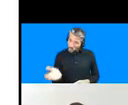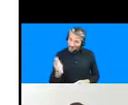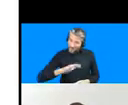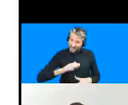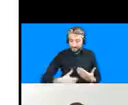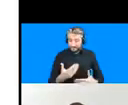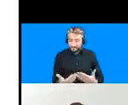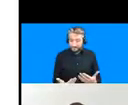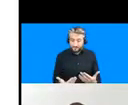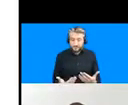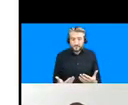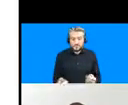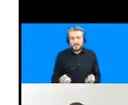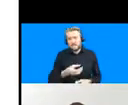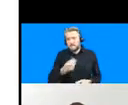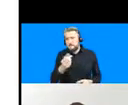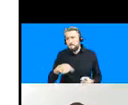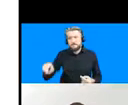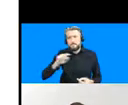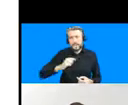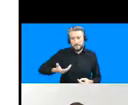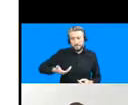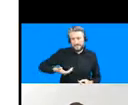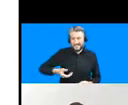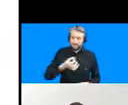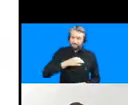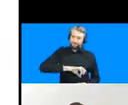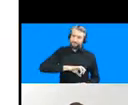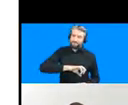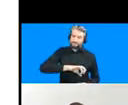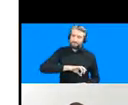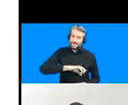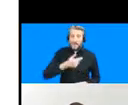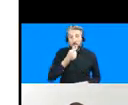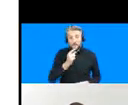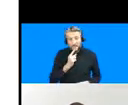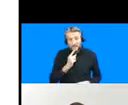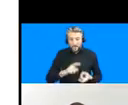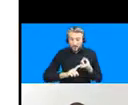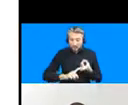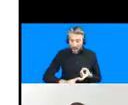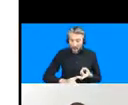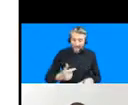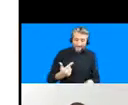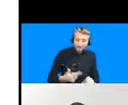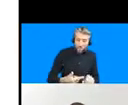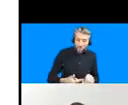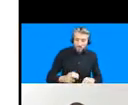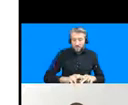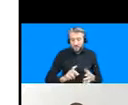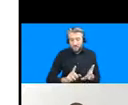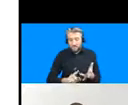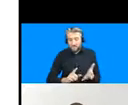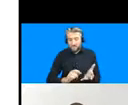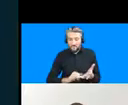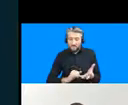from uh sort of hardwired dependence on fossil fuels and unsustainable resource extraction certainly hope we do go